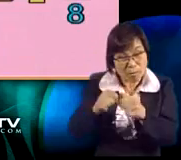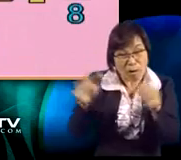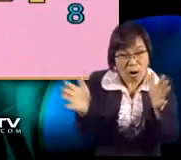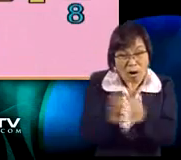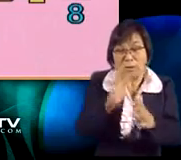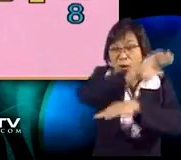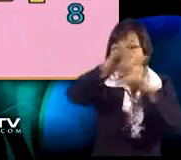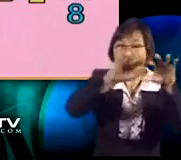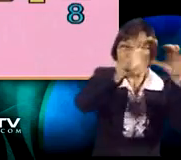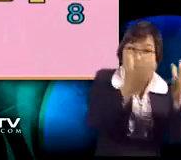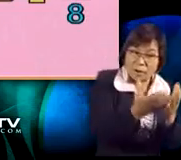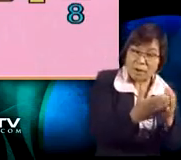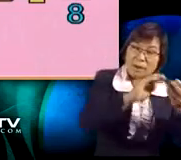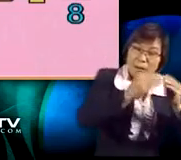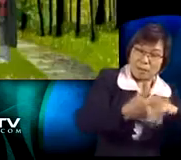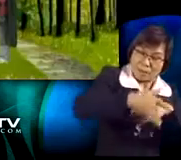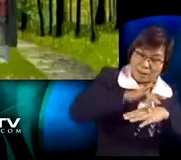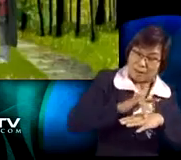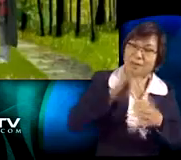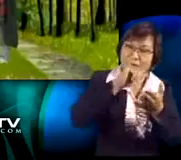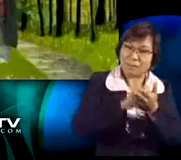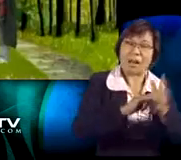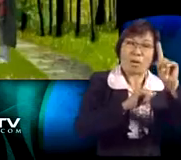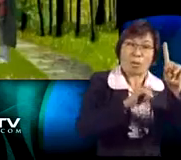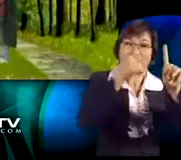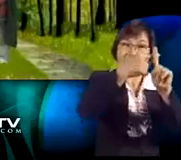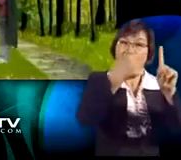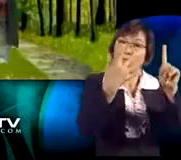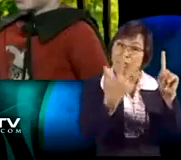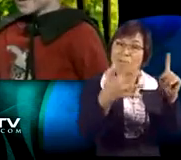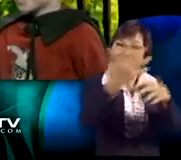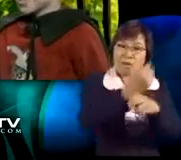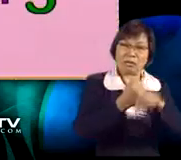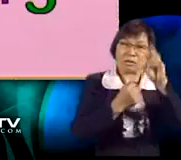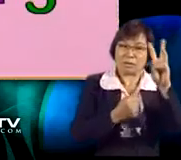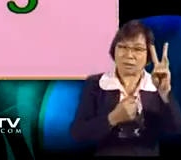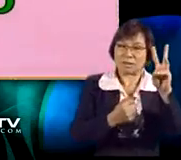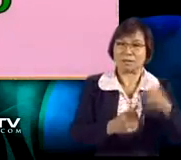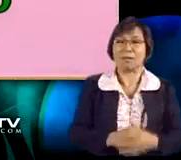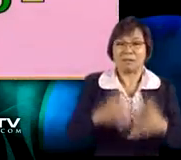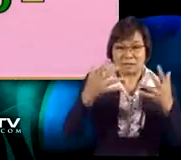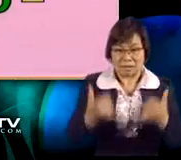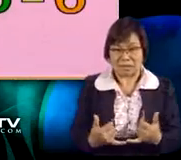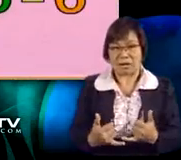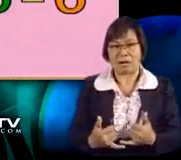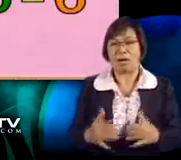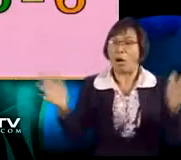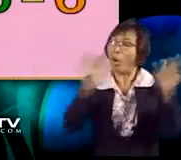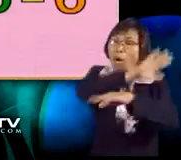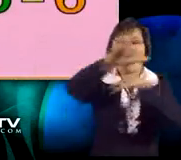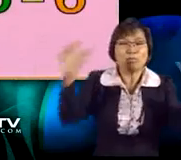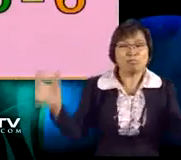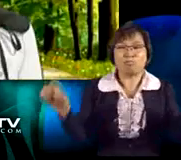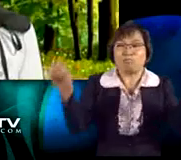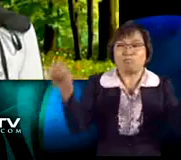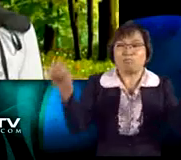8. Or 4 8. Remember, Nick, you added the whole numbers earlier. Yes. I added 1 and 5 and I